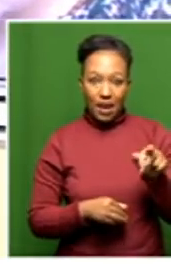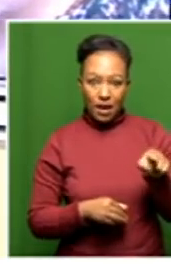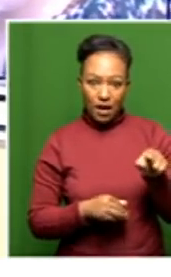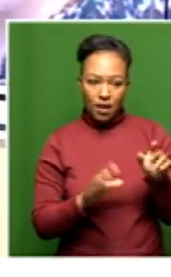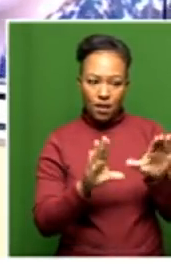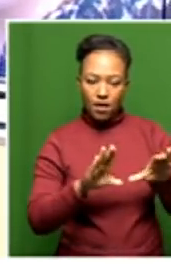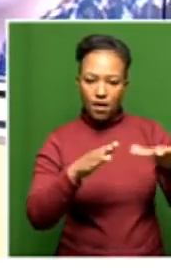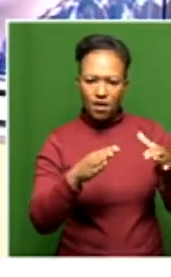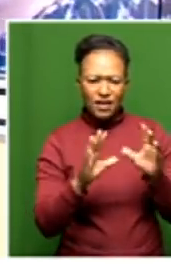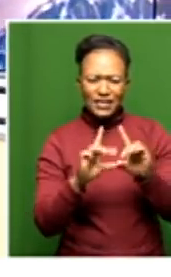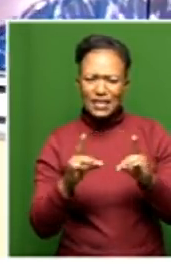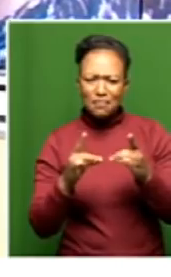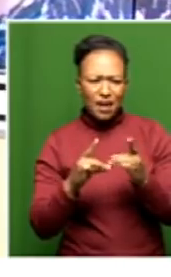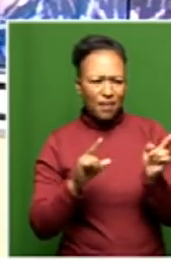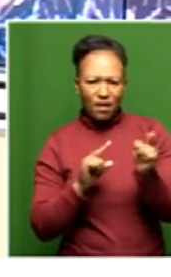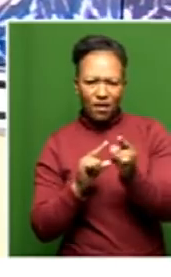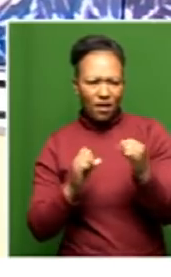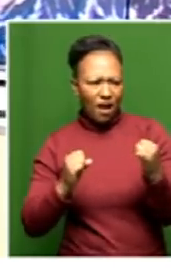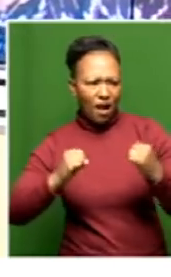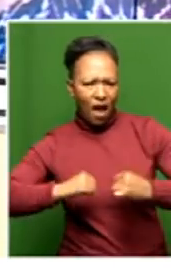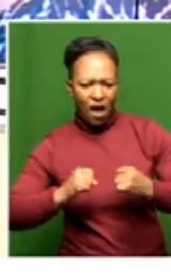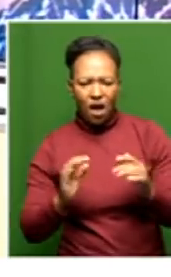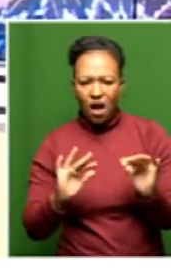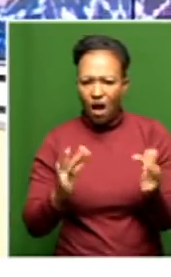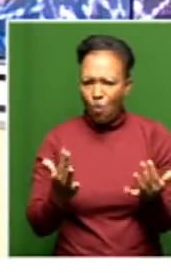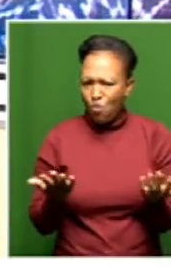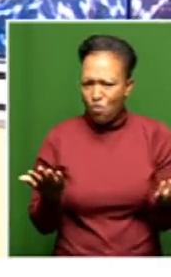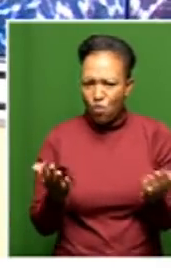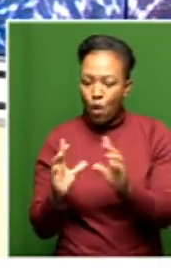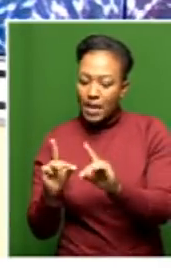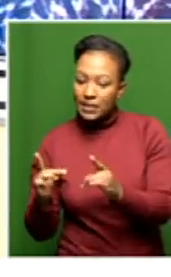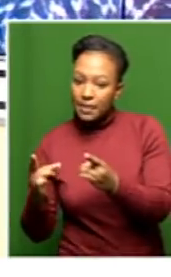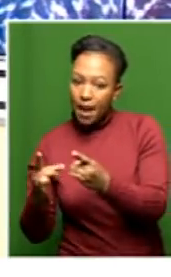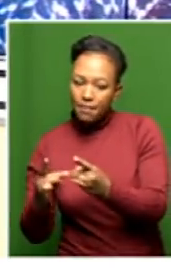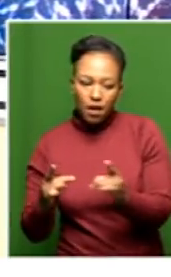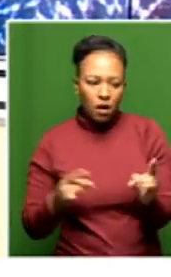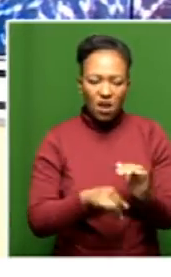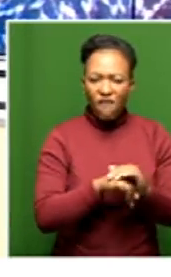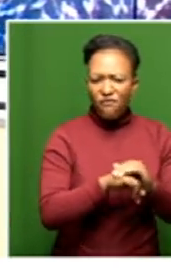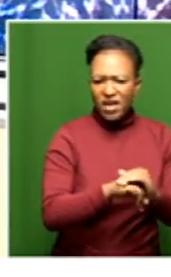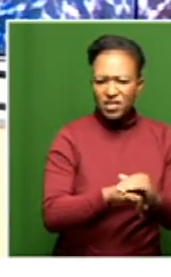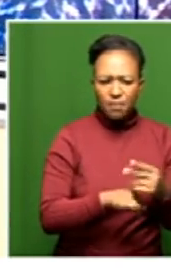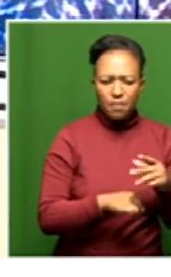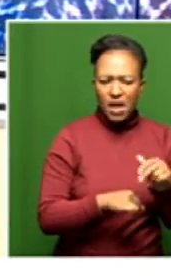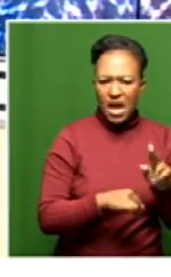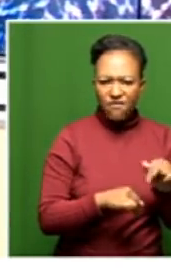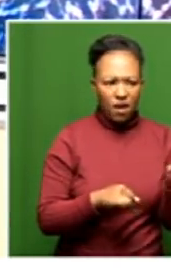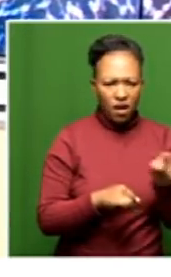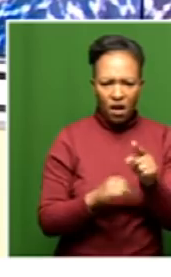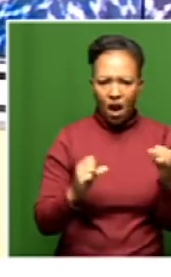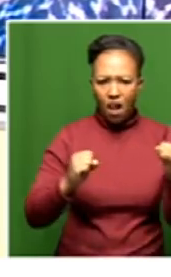department enter into an agreement with Friendshiphaven to have employees of the department